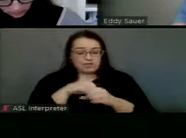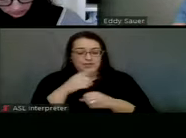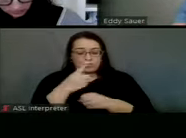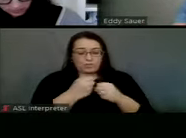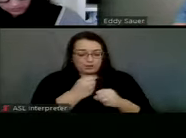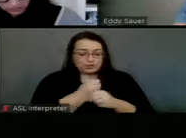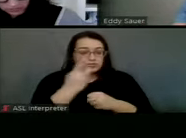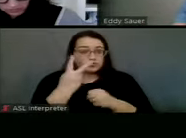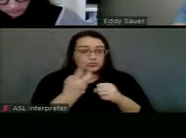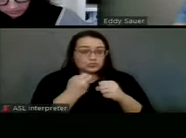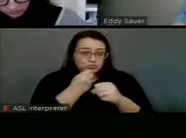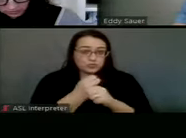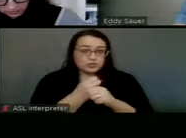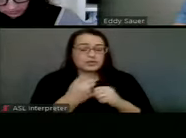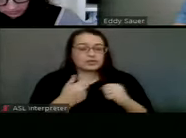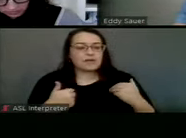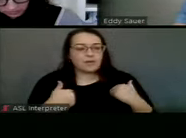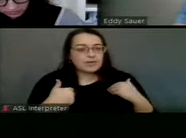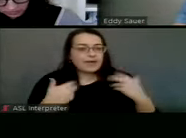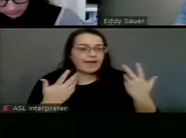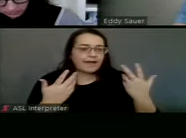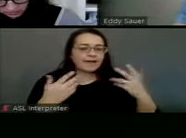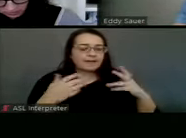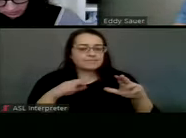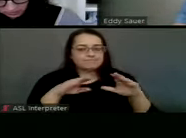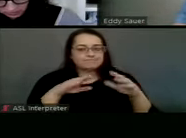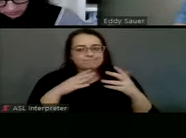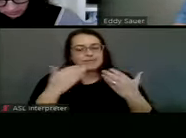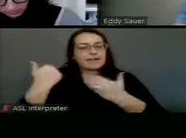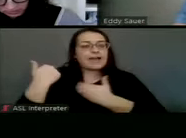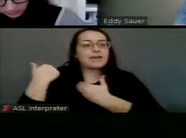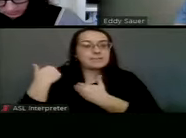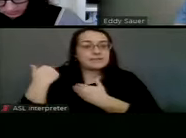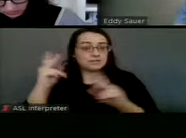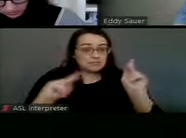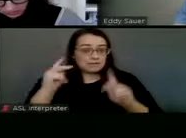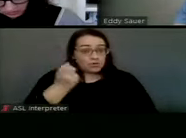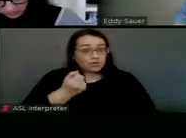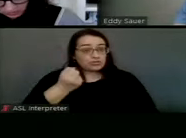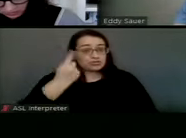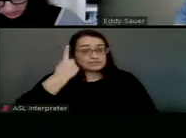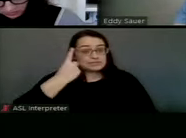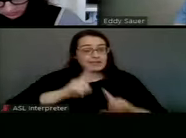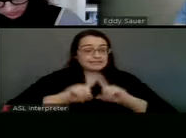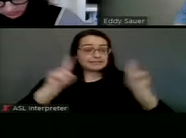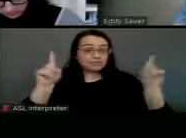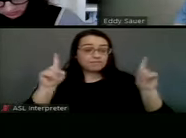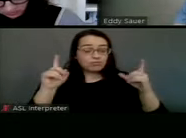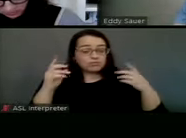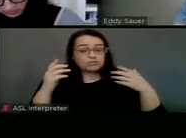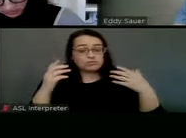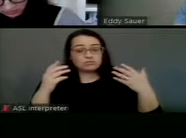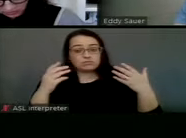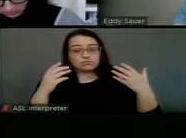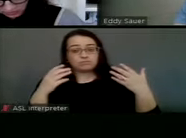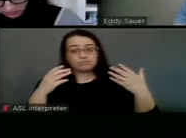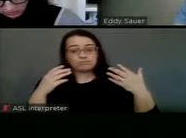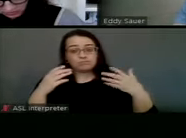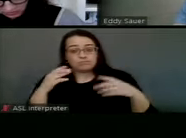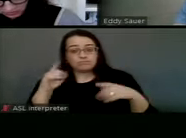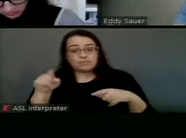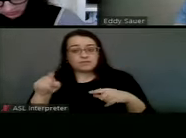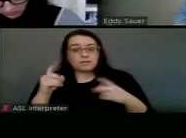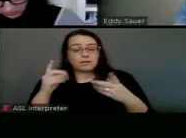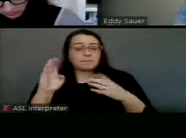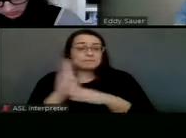years that we have this level of accountability that people understand there is a difference between this being